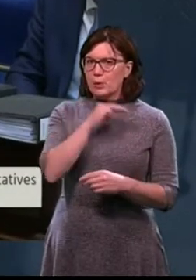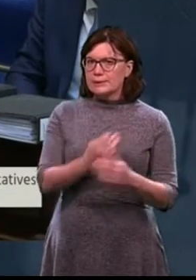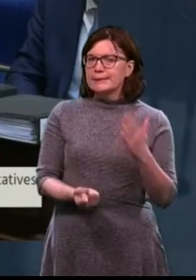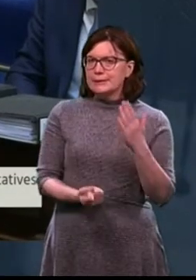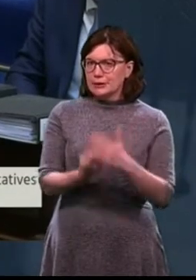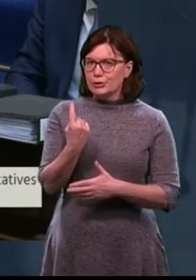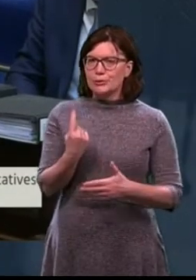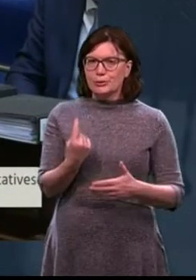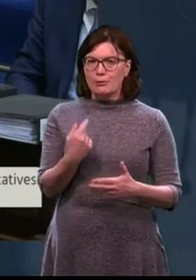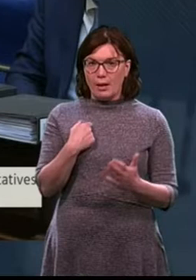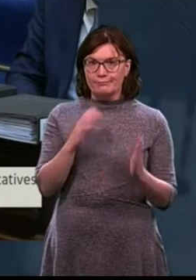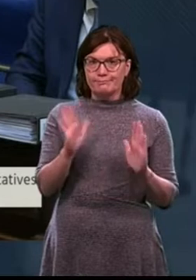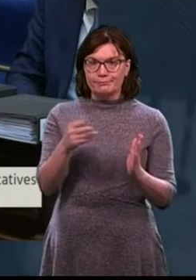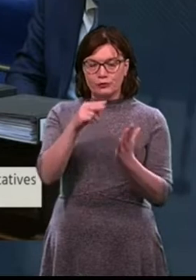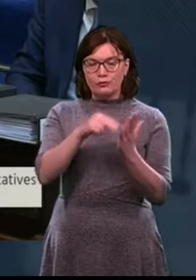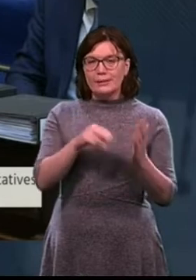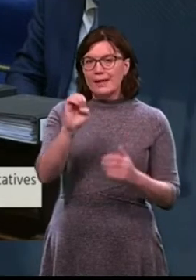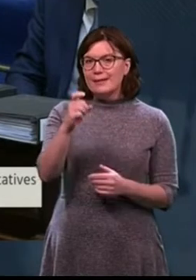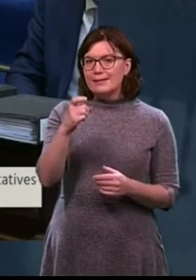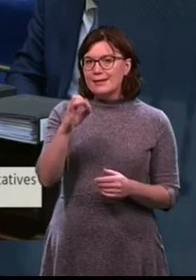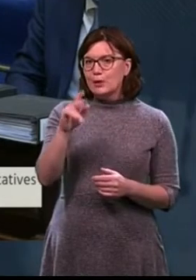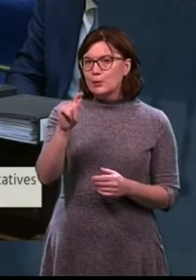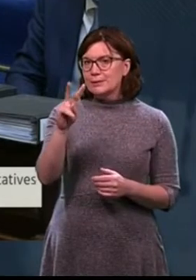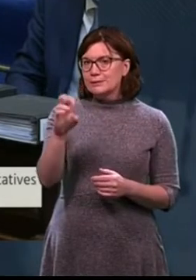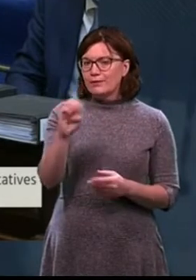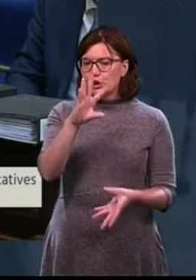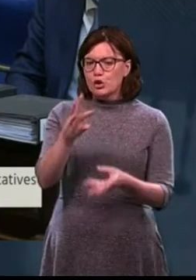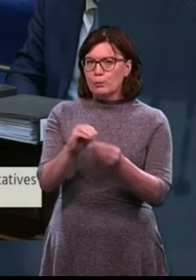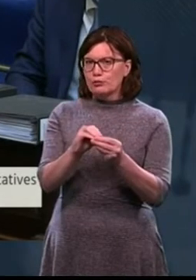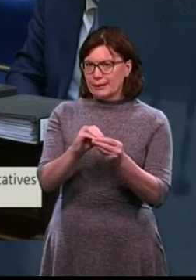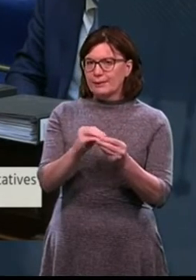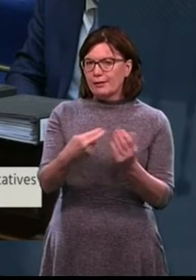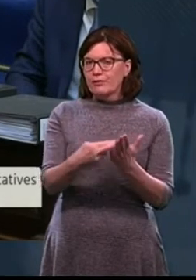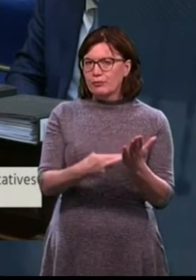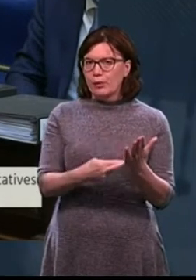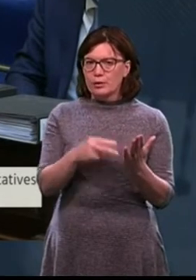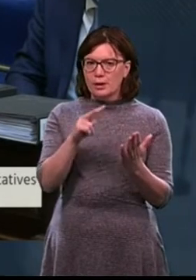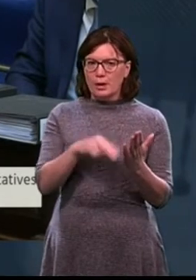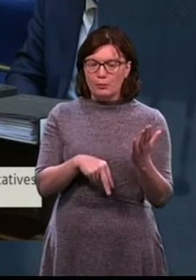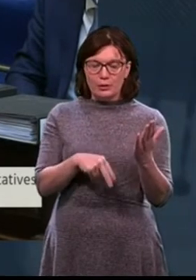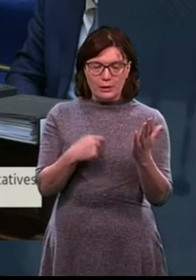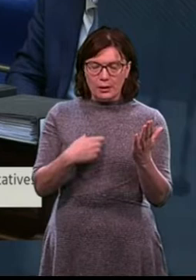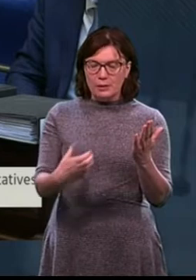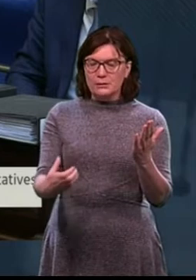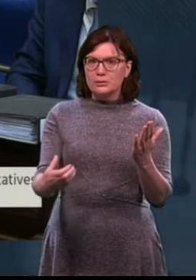the executive report and the preliminary of it. It is shocking.